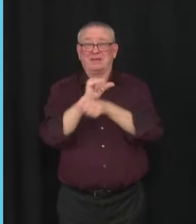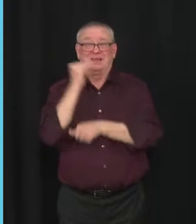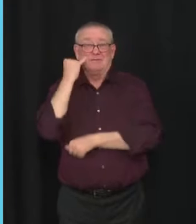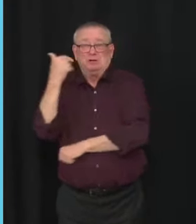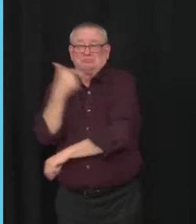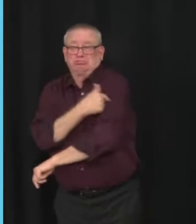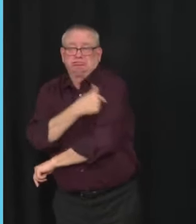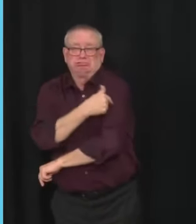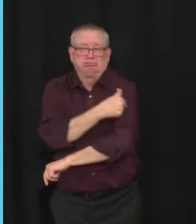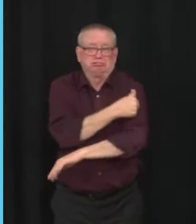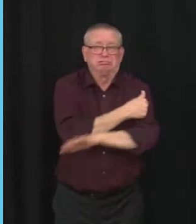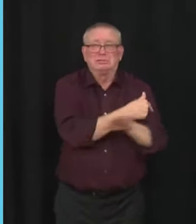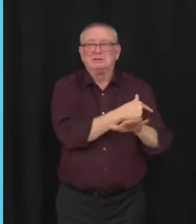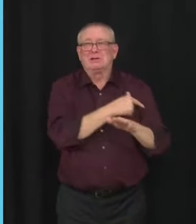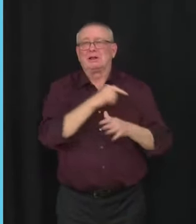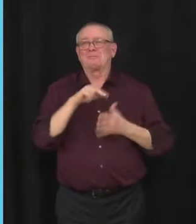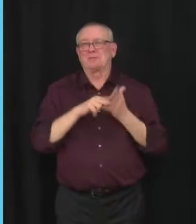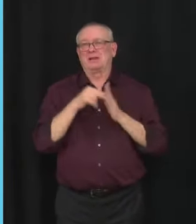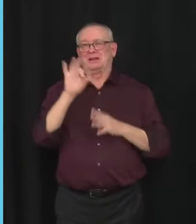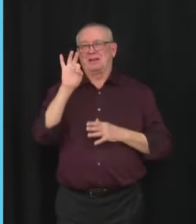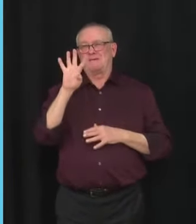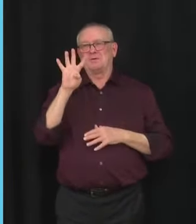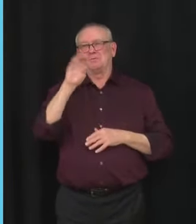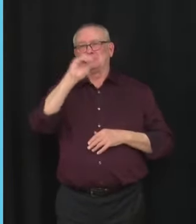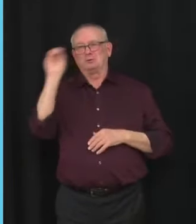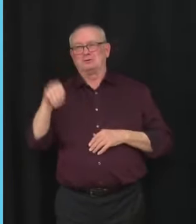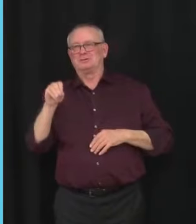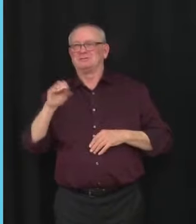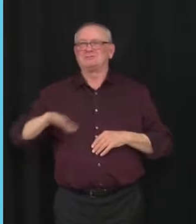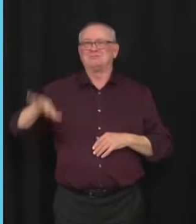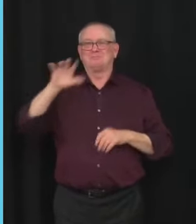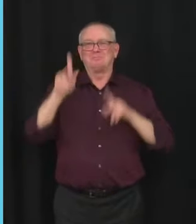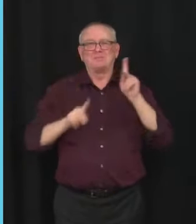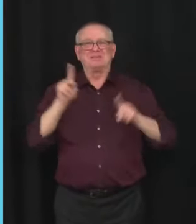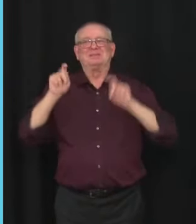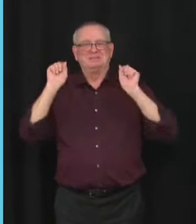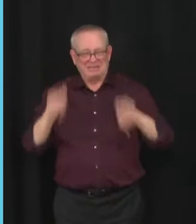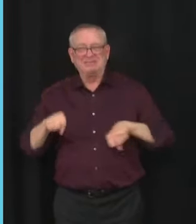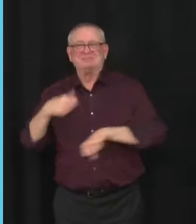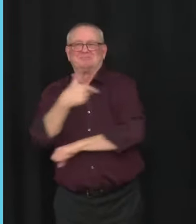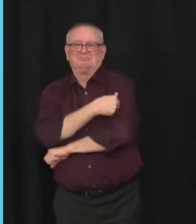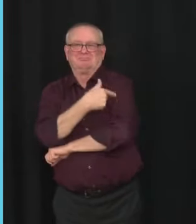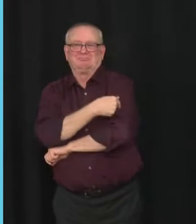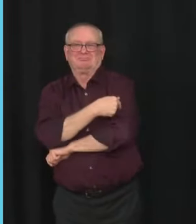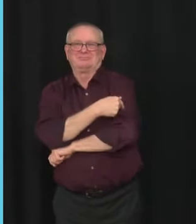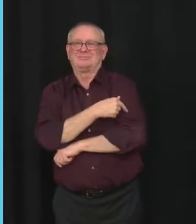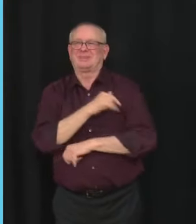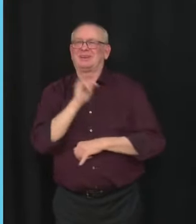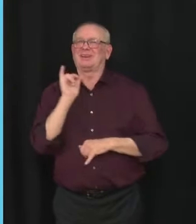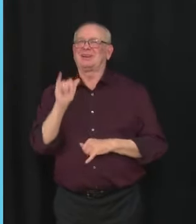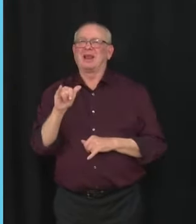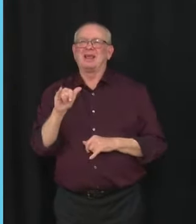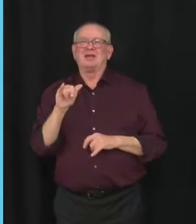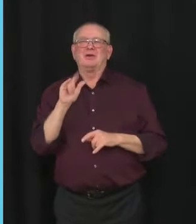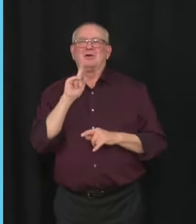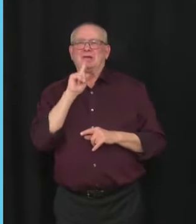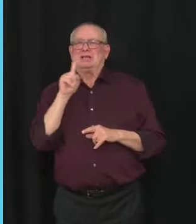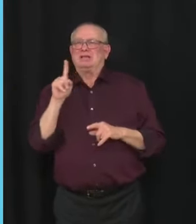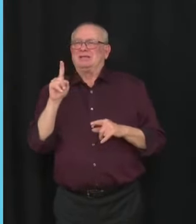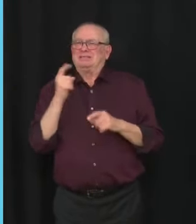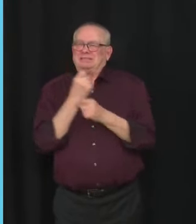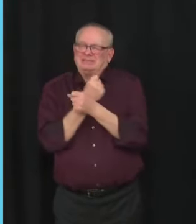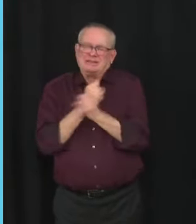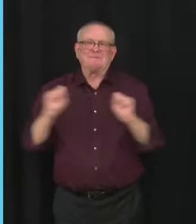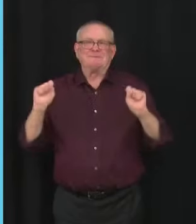population is now eligible for the life-saving protection of COVID-19 vaccines. With each dose administered,